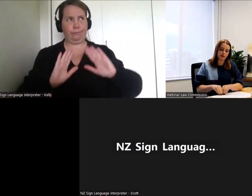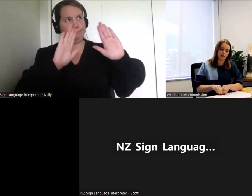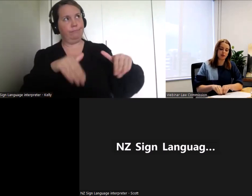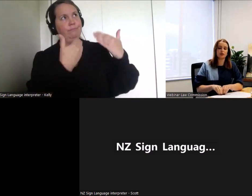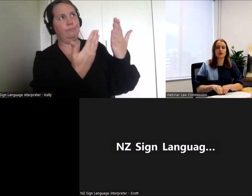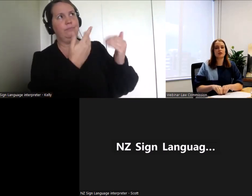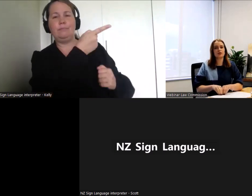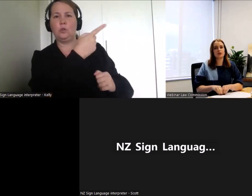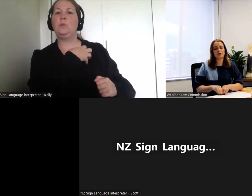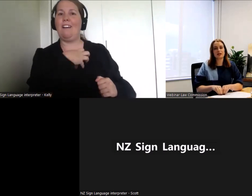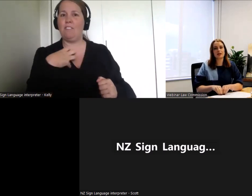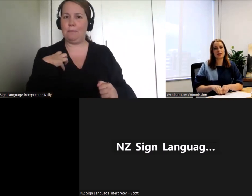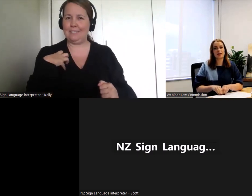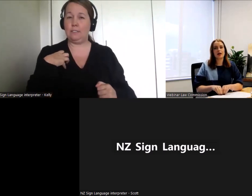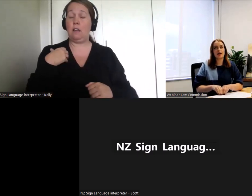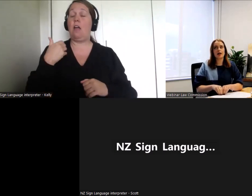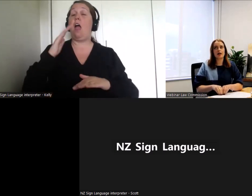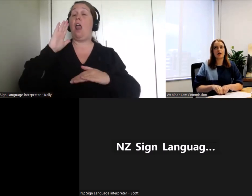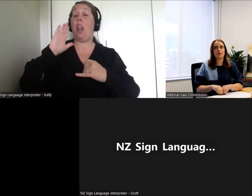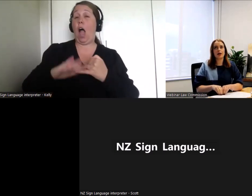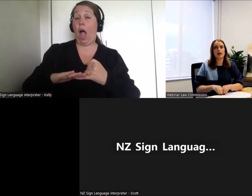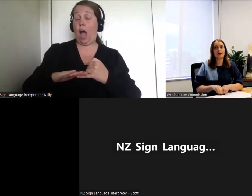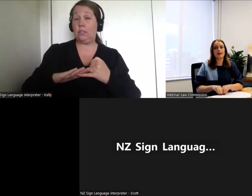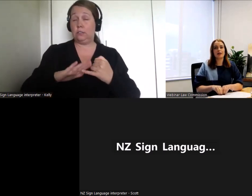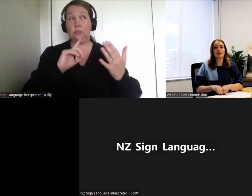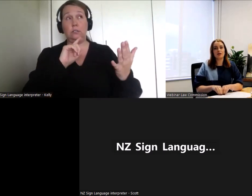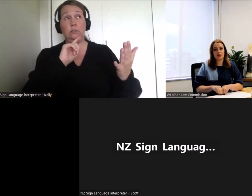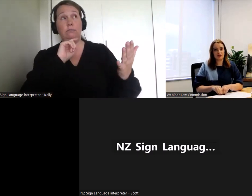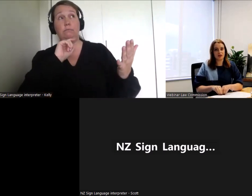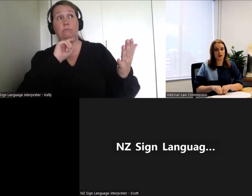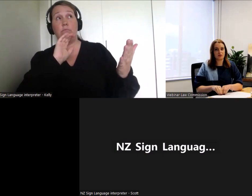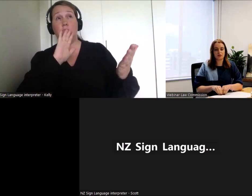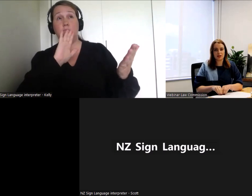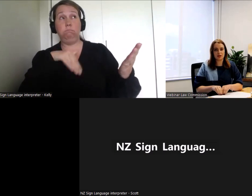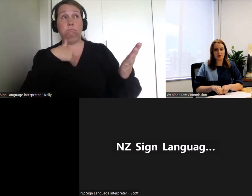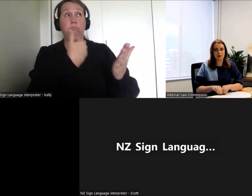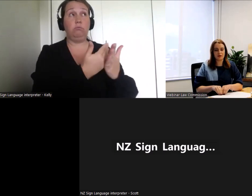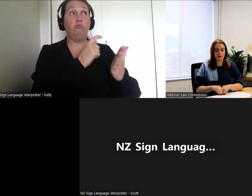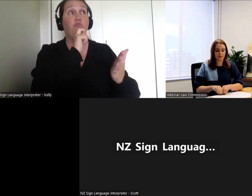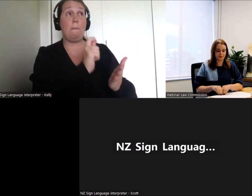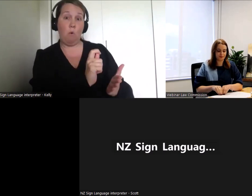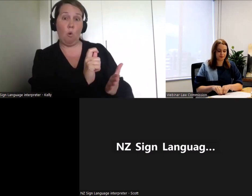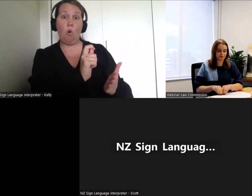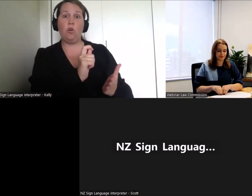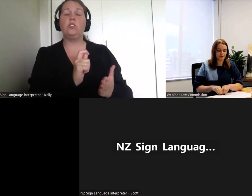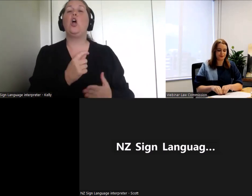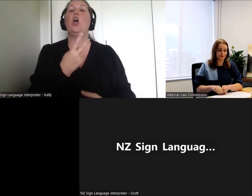our final report to the Minister by the 30th of June 2024.